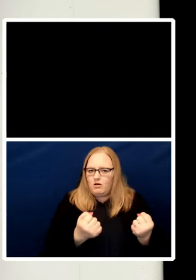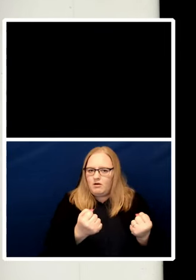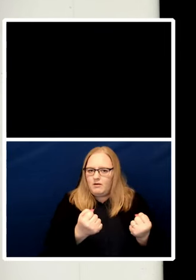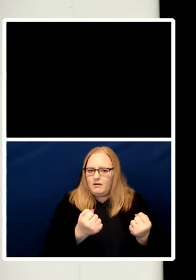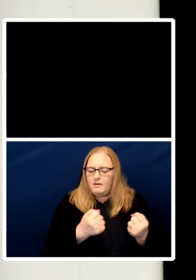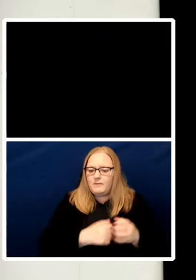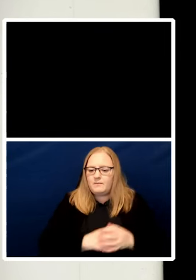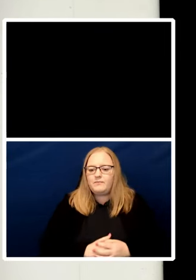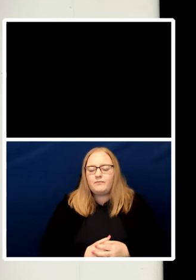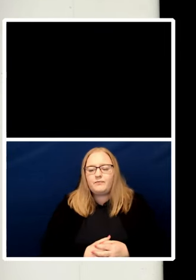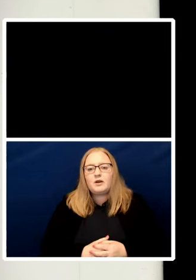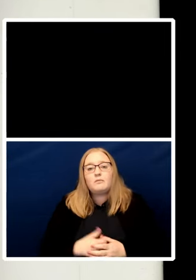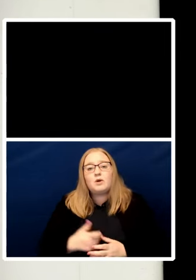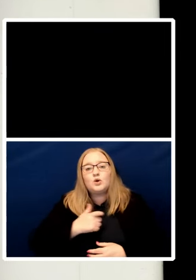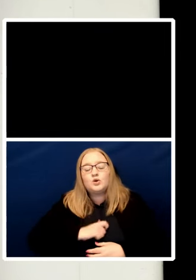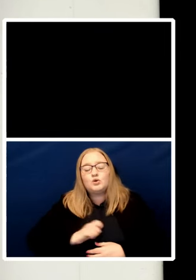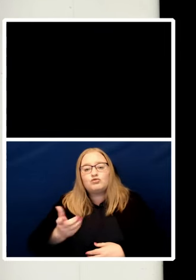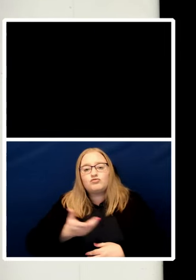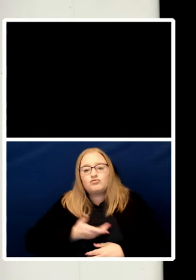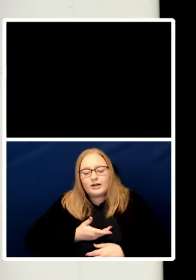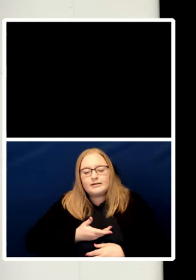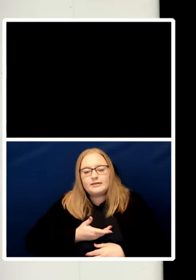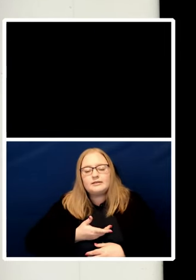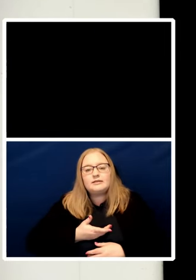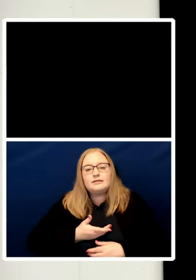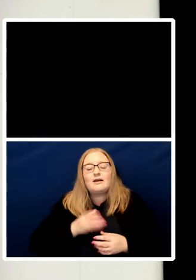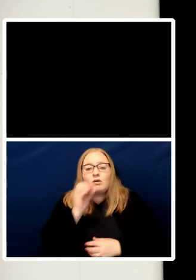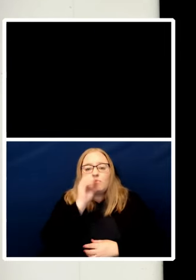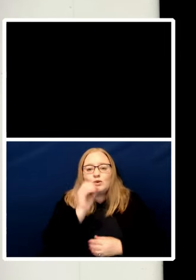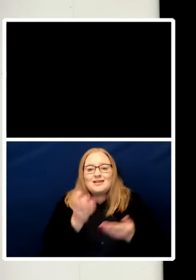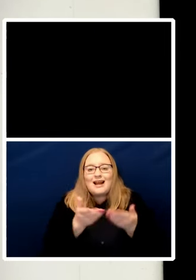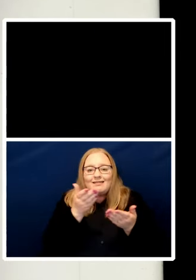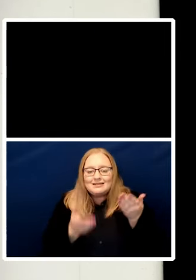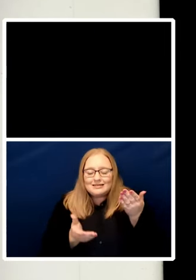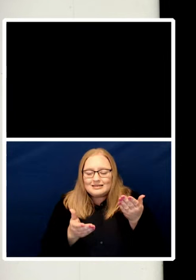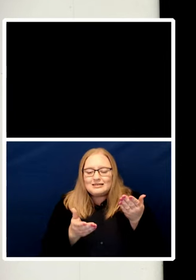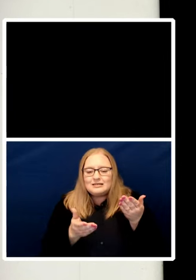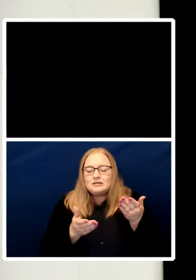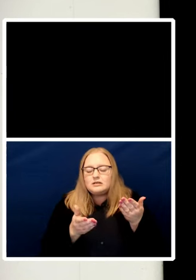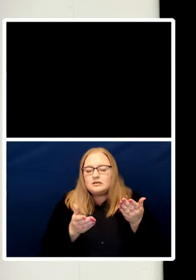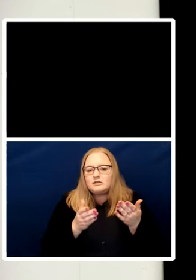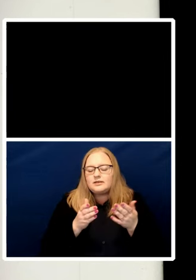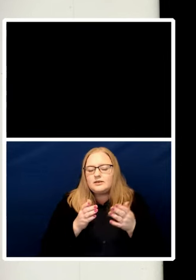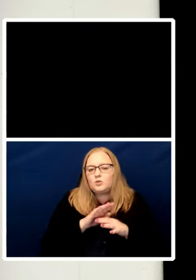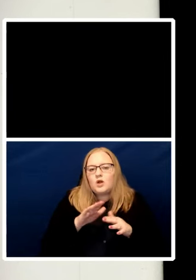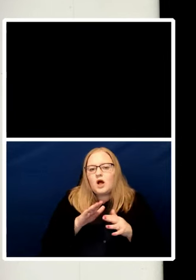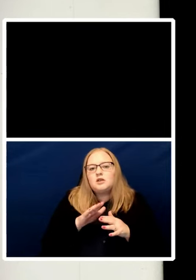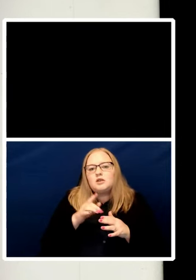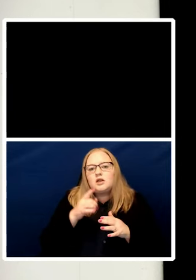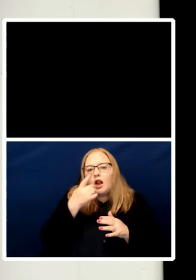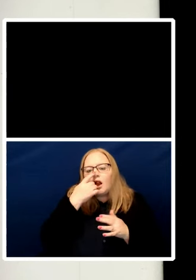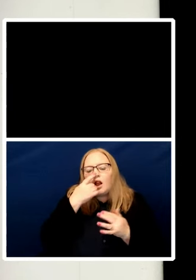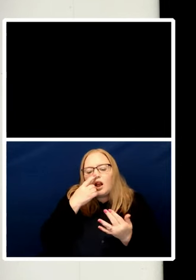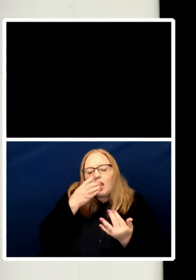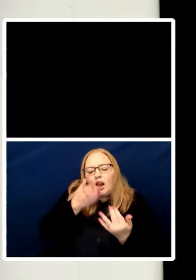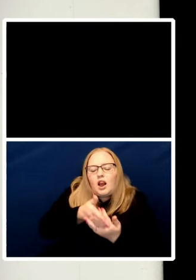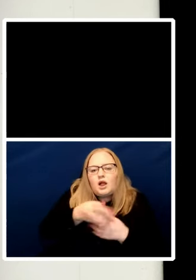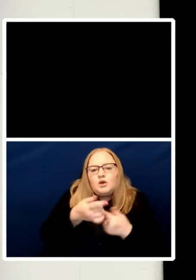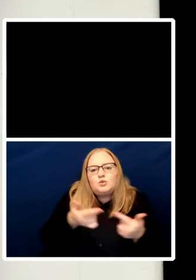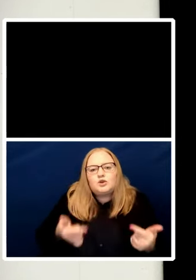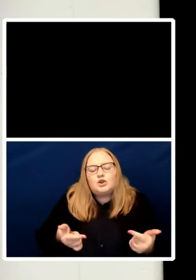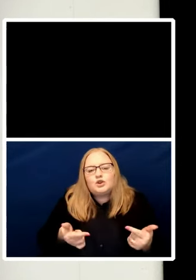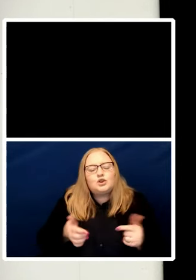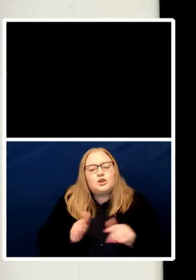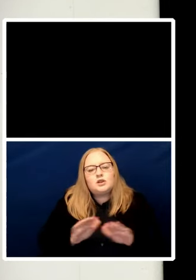duty to demonstrate proportionality and be no more intrusive than necessary, which usually serve to limit police